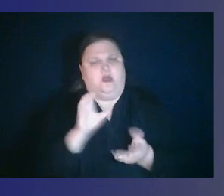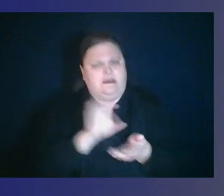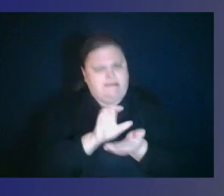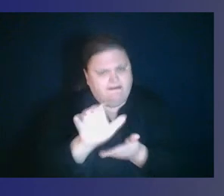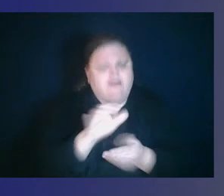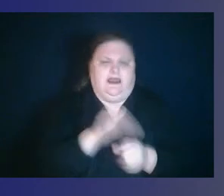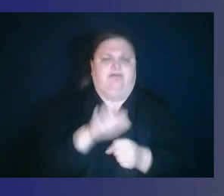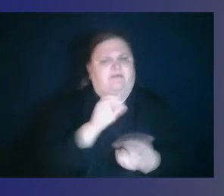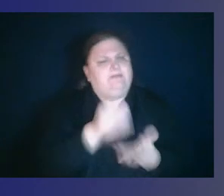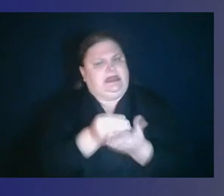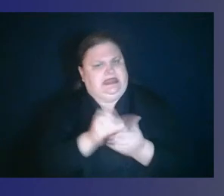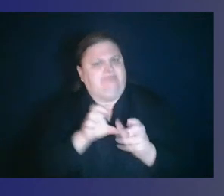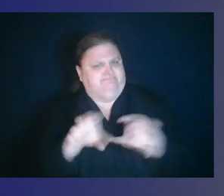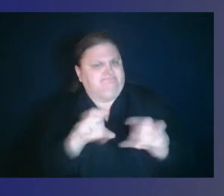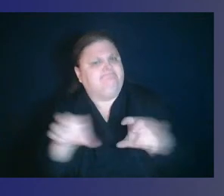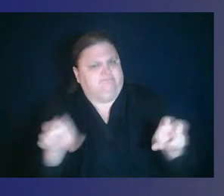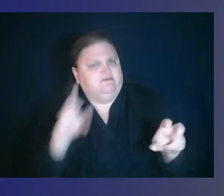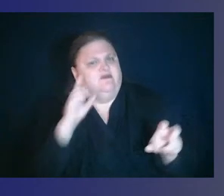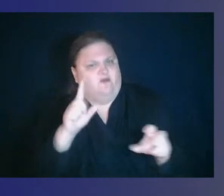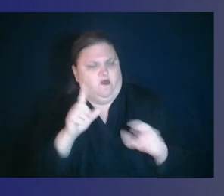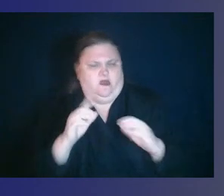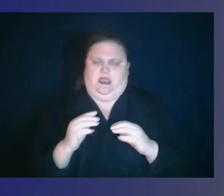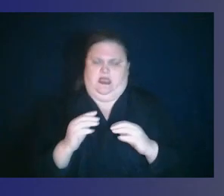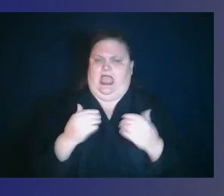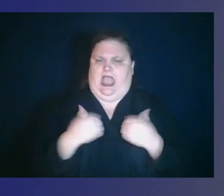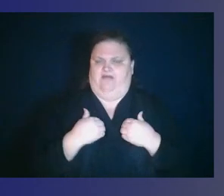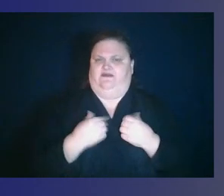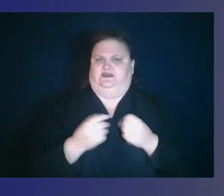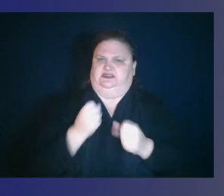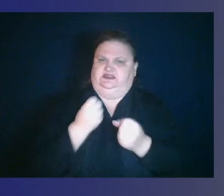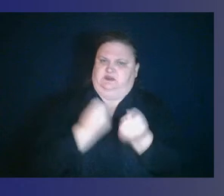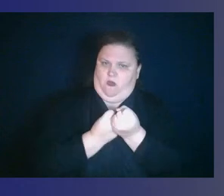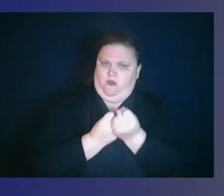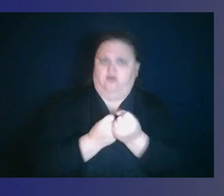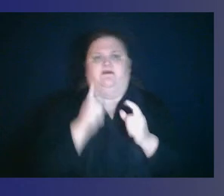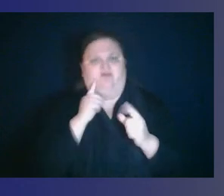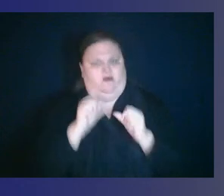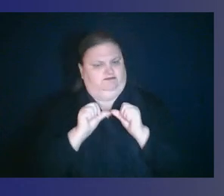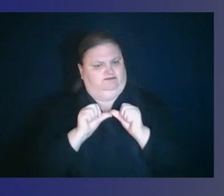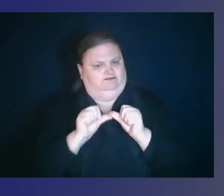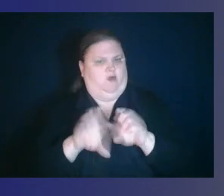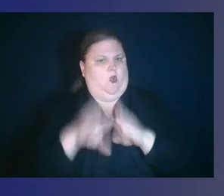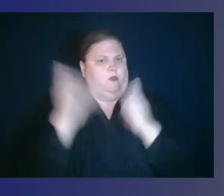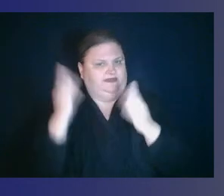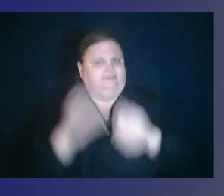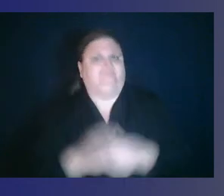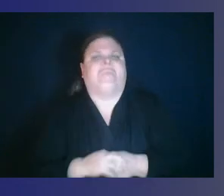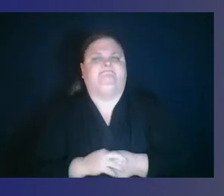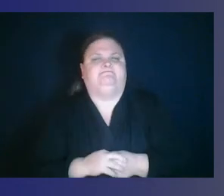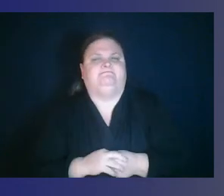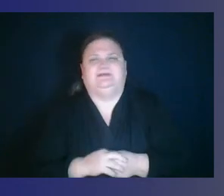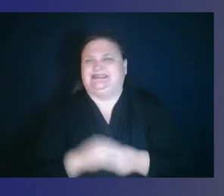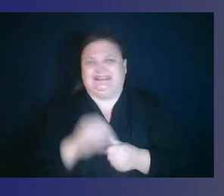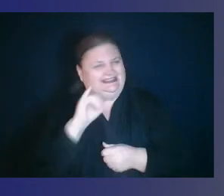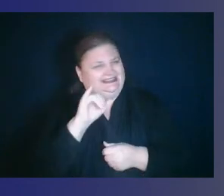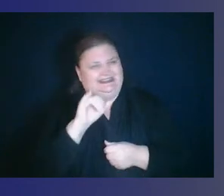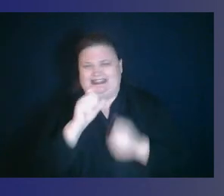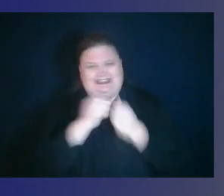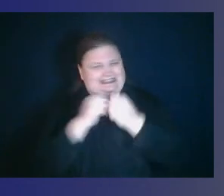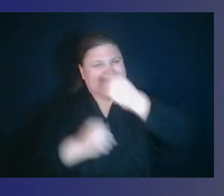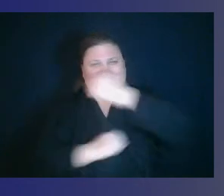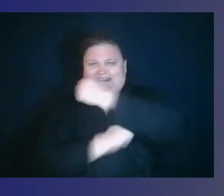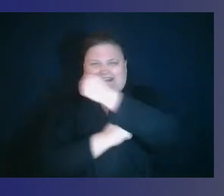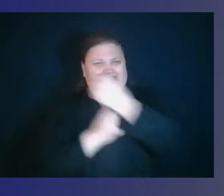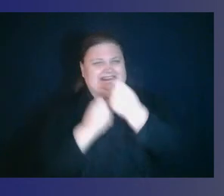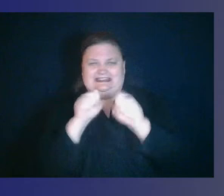requirements. We've had to build the roads while we've been trying to do it, because the infrastructure to support quality, safe care, and early learning